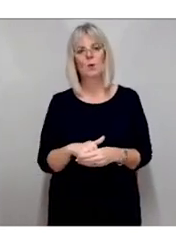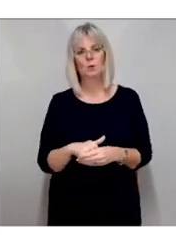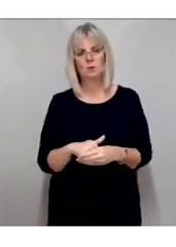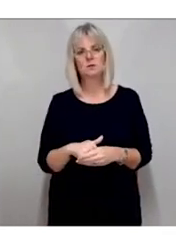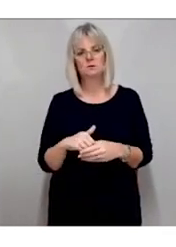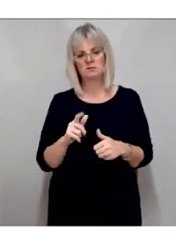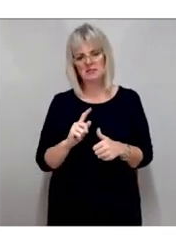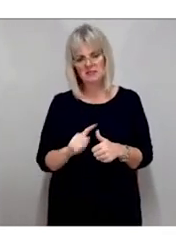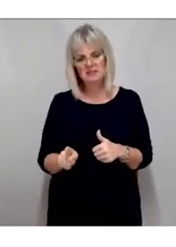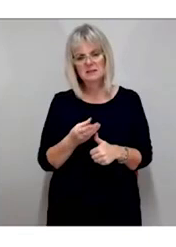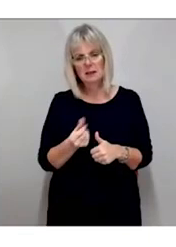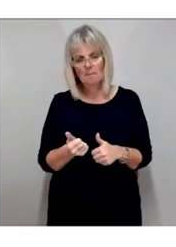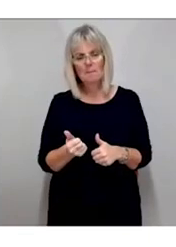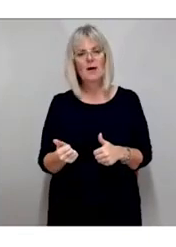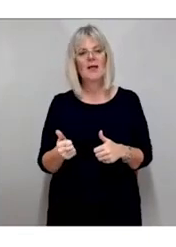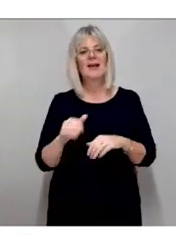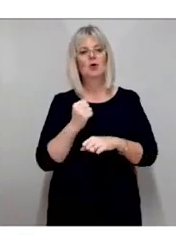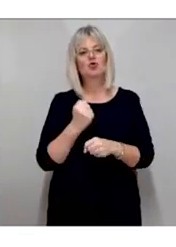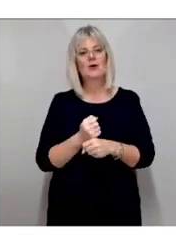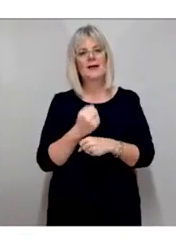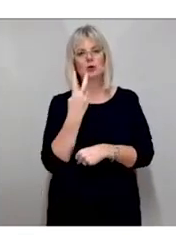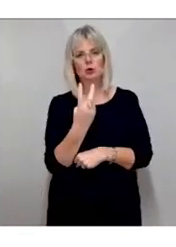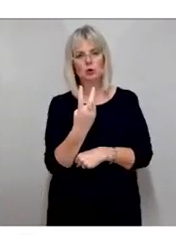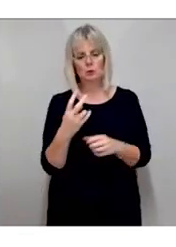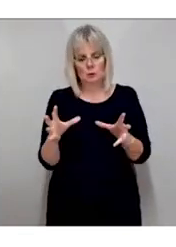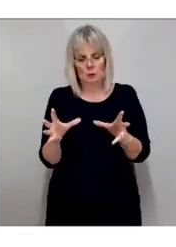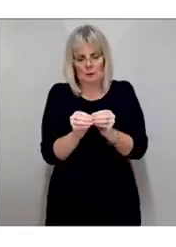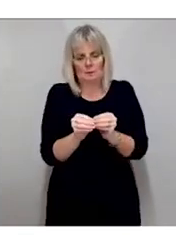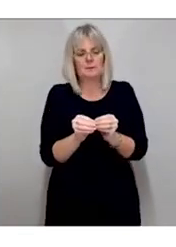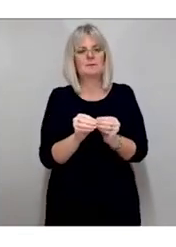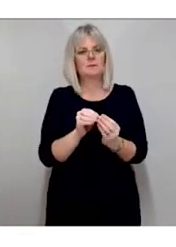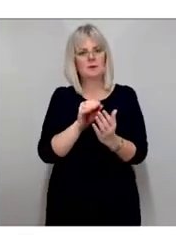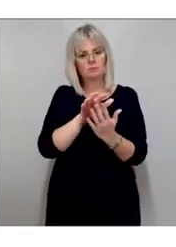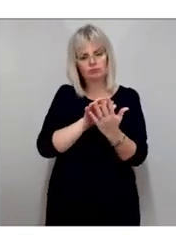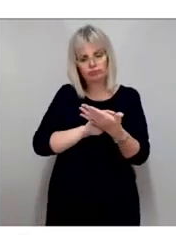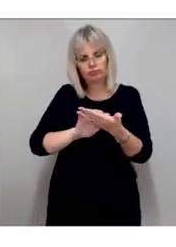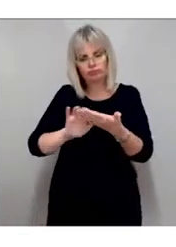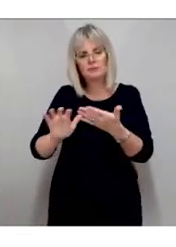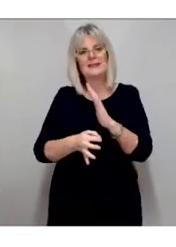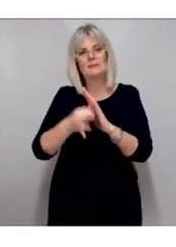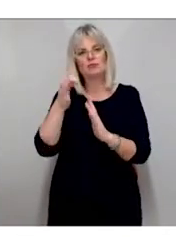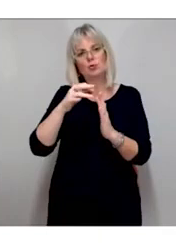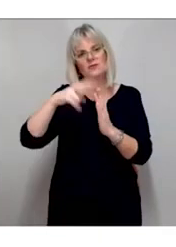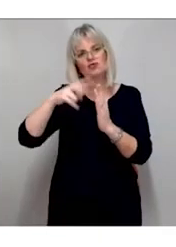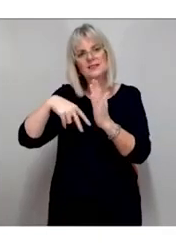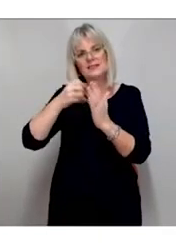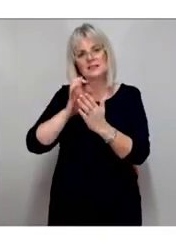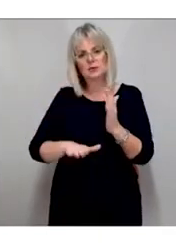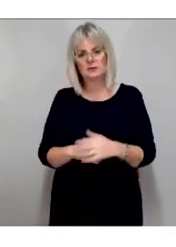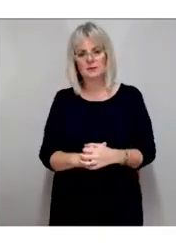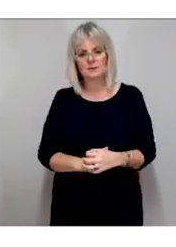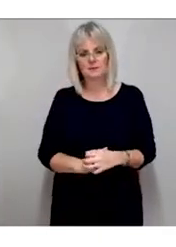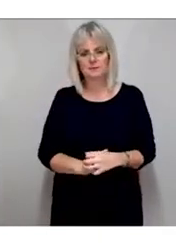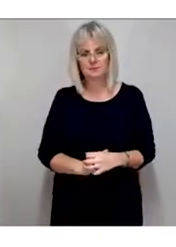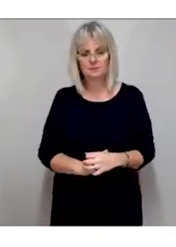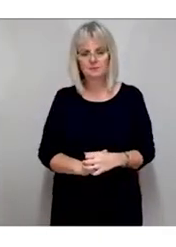which help compress text and improve the reading experience for users. UEB has been adopted in